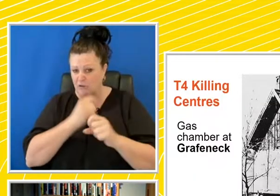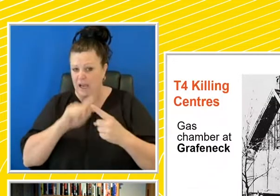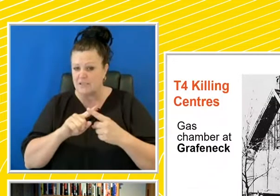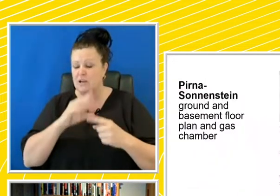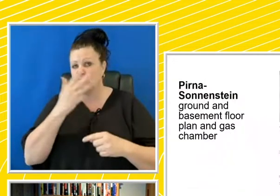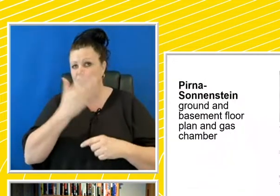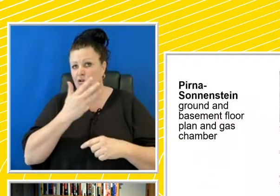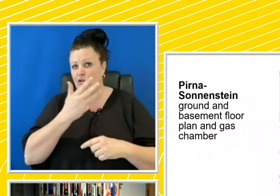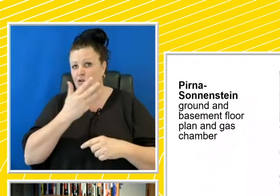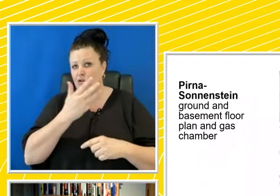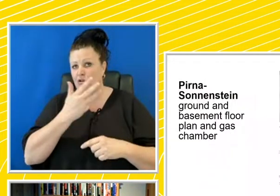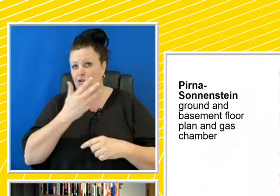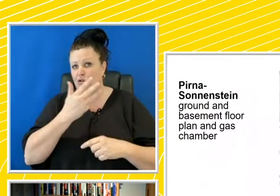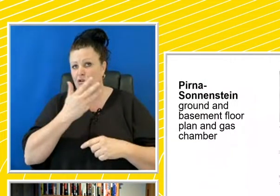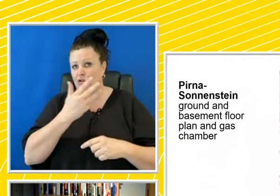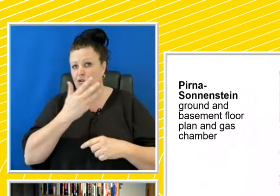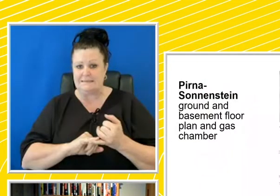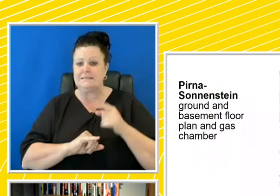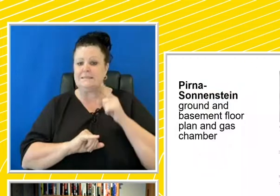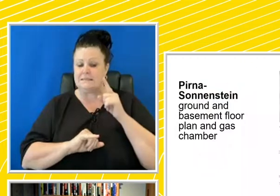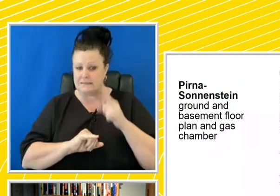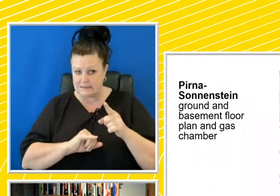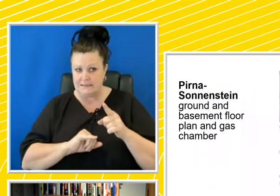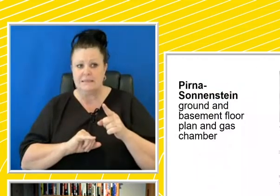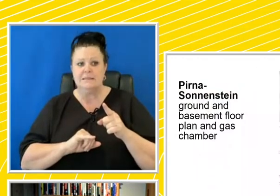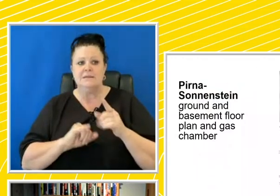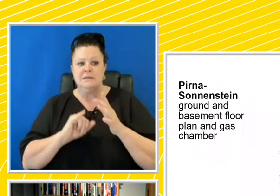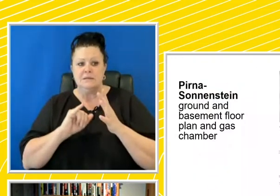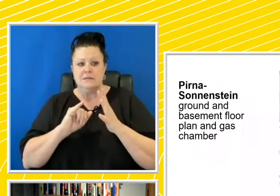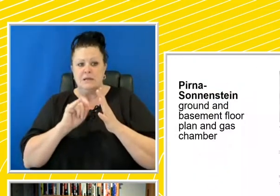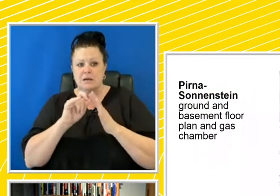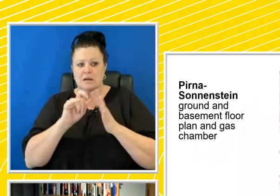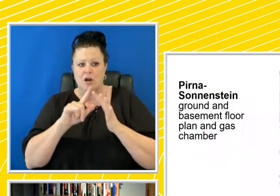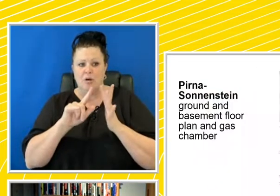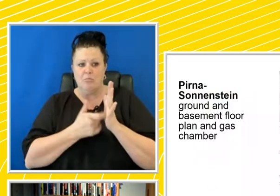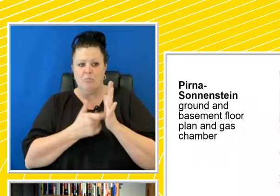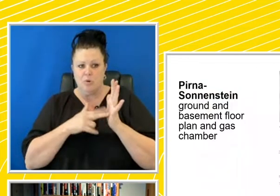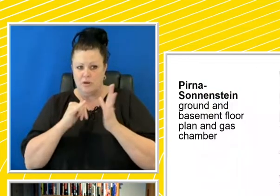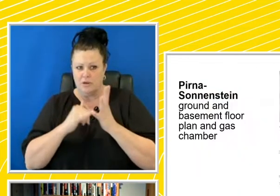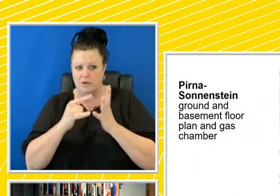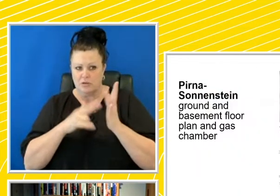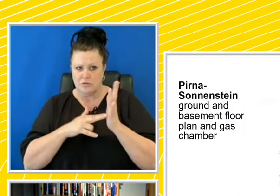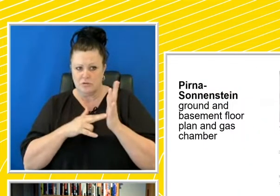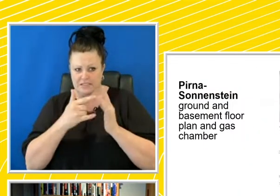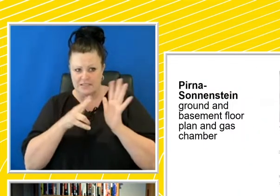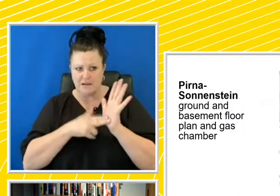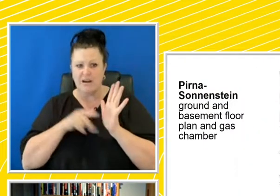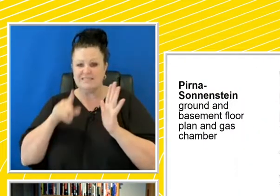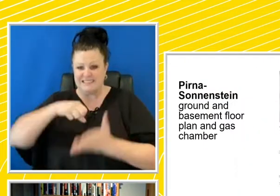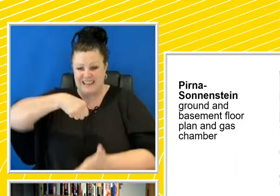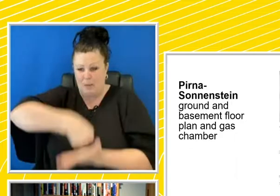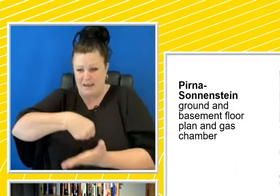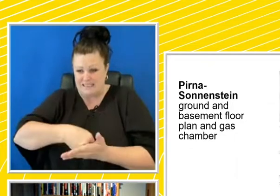January, and Pernest Donnerstein, where it was an upper floor, basement, and the gas